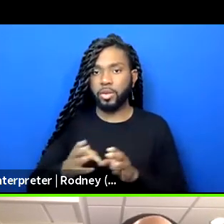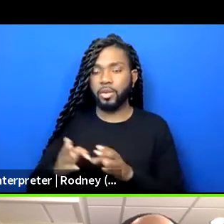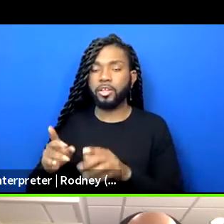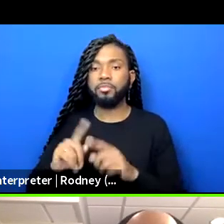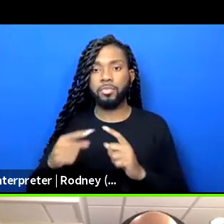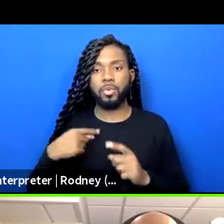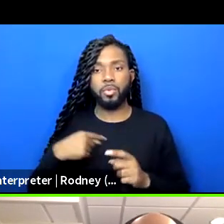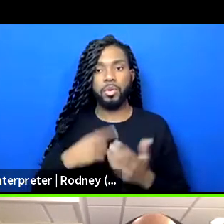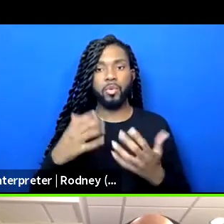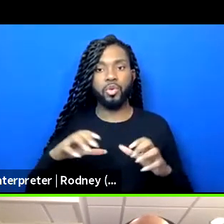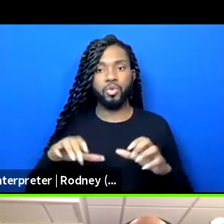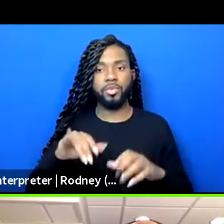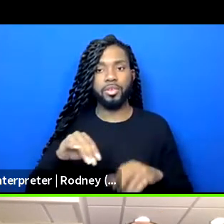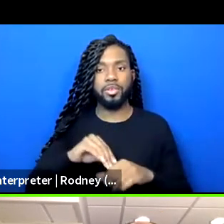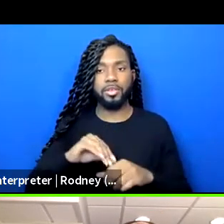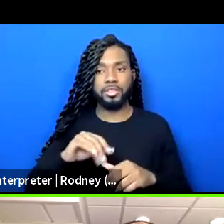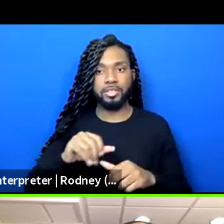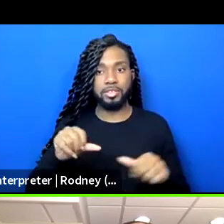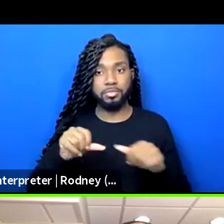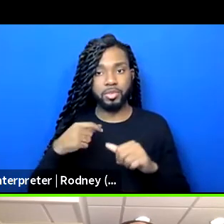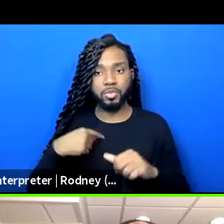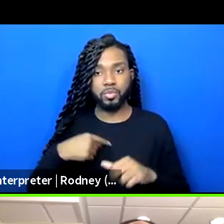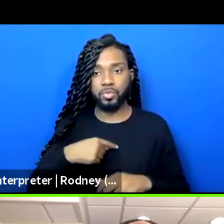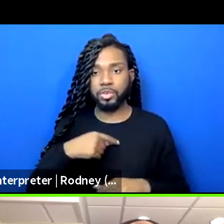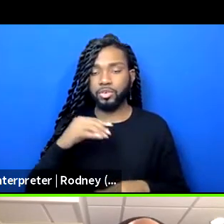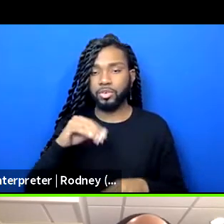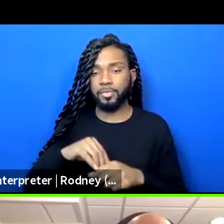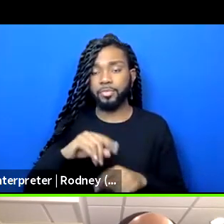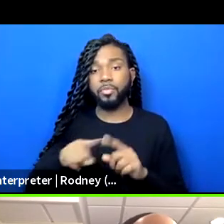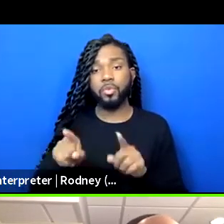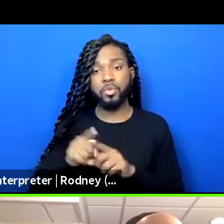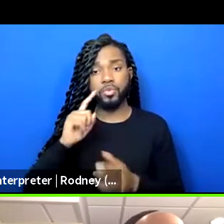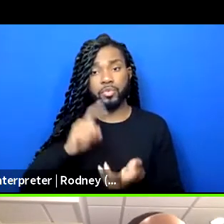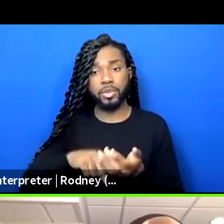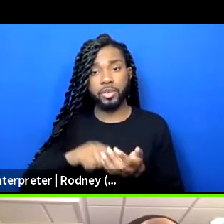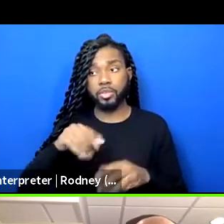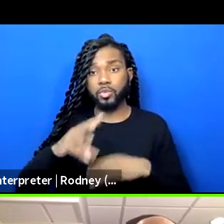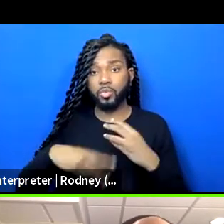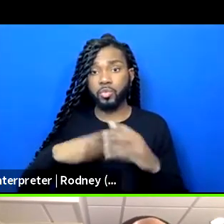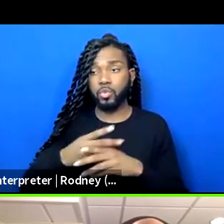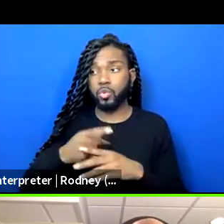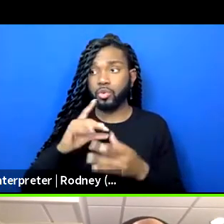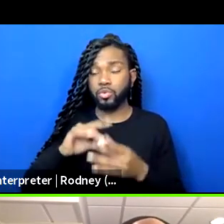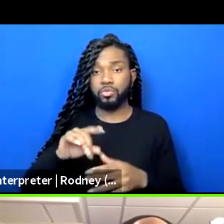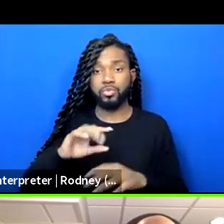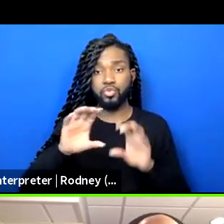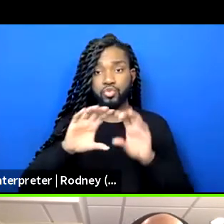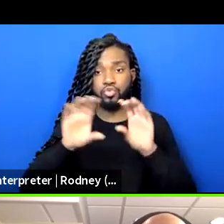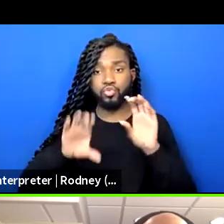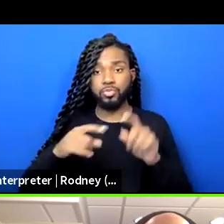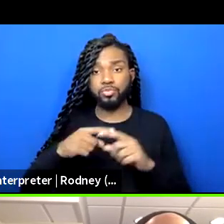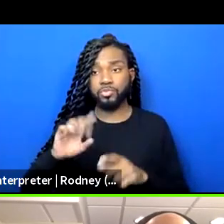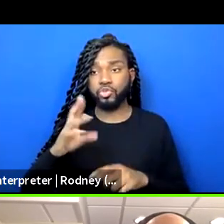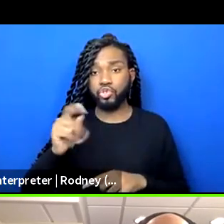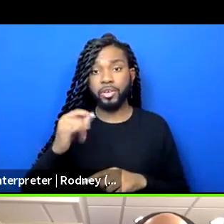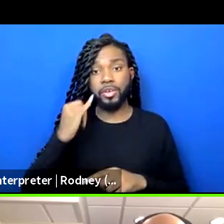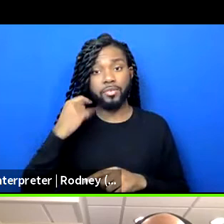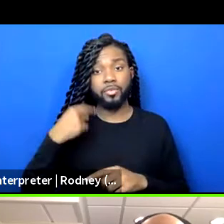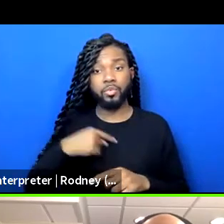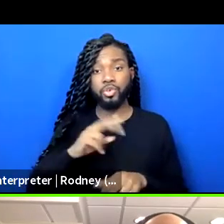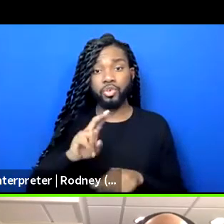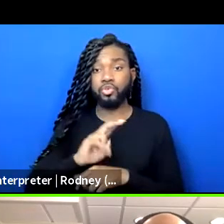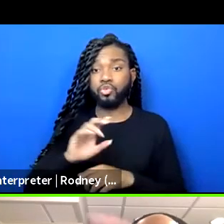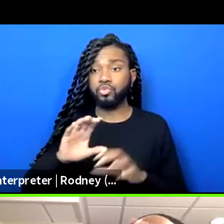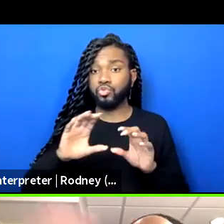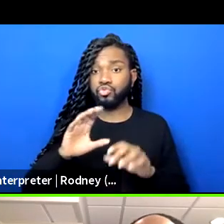that in the spaces that we are in. Also noticing that in this world of Zoom and chat, that, um, if we use a chat function in here, it's